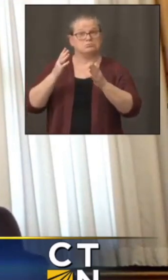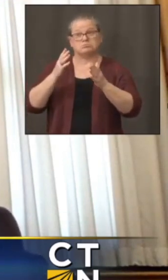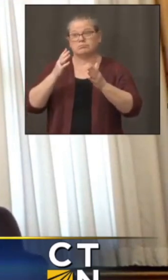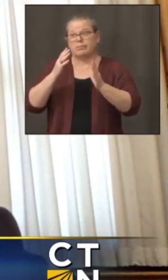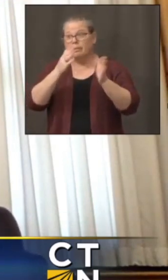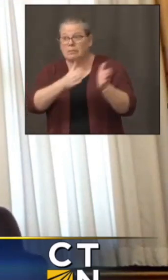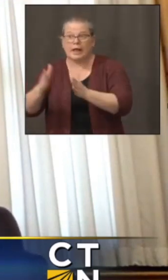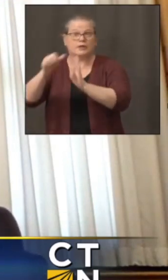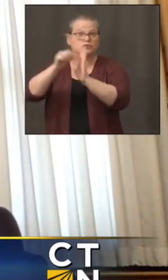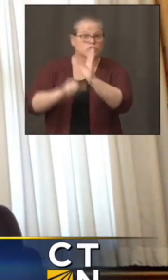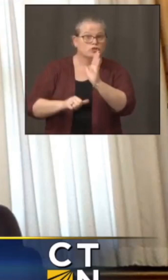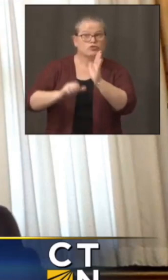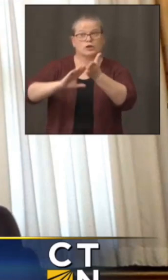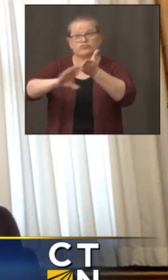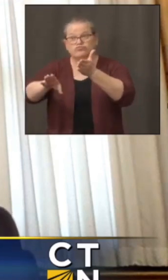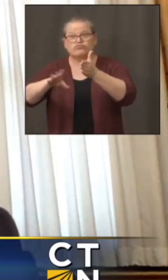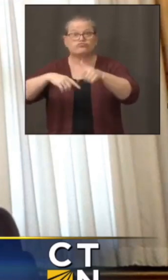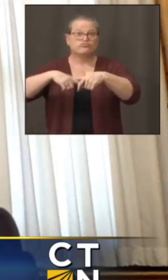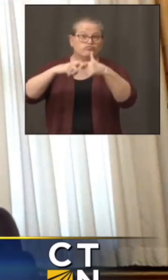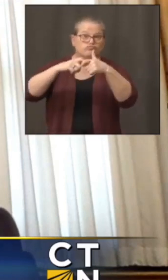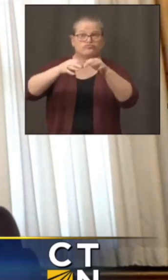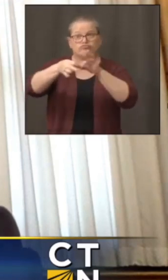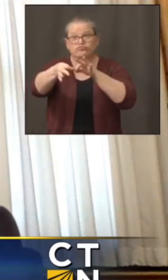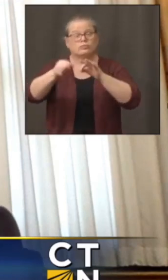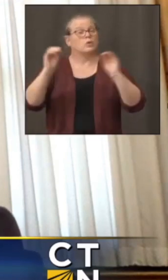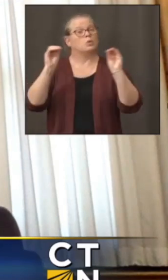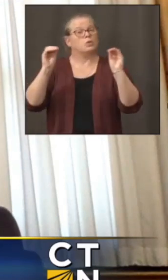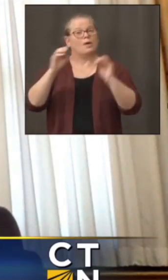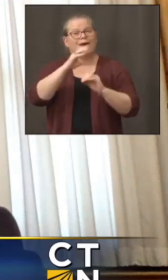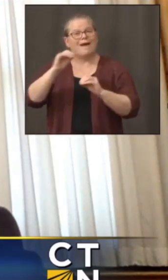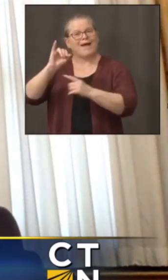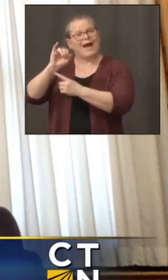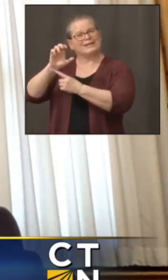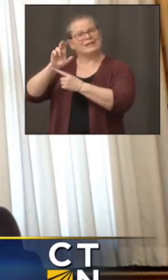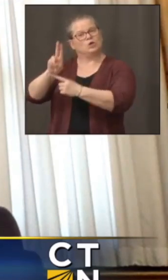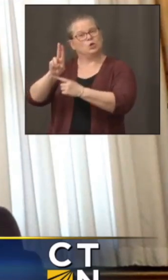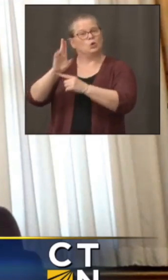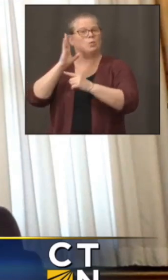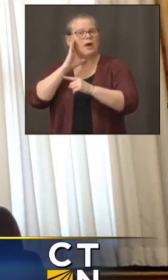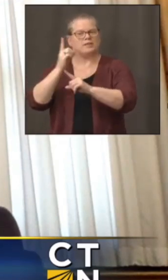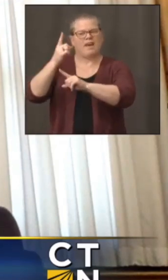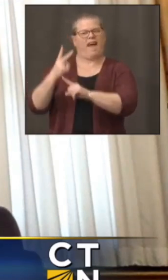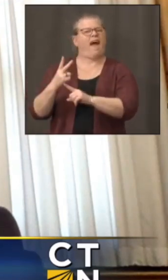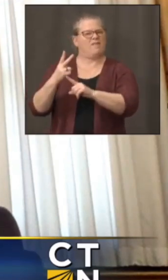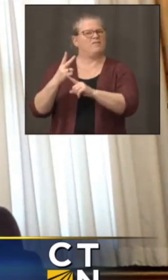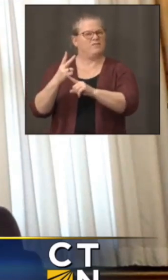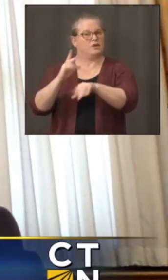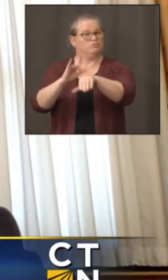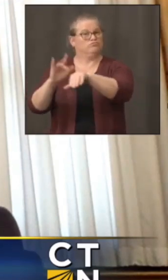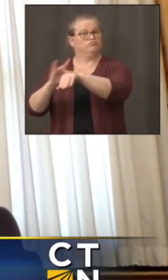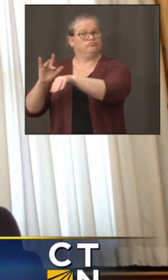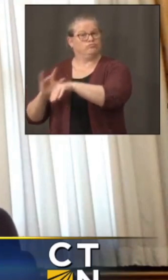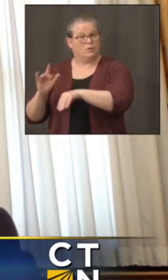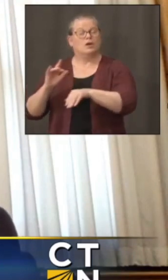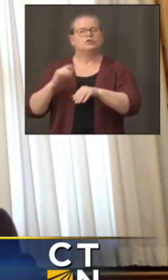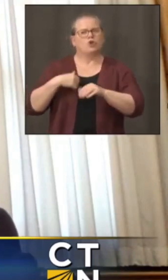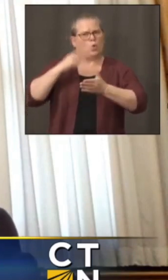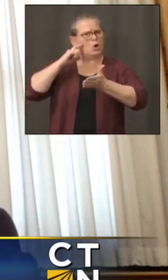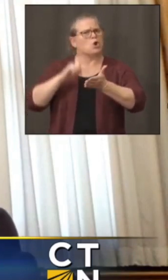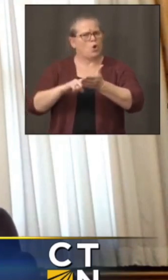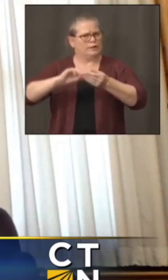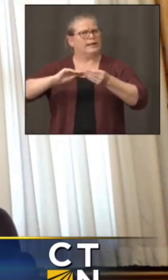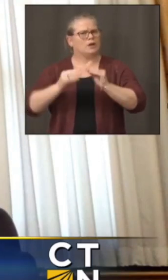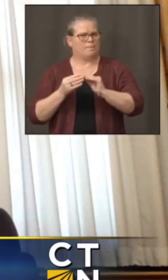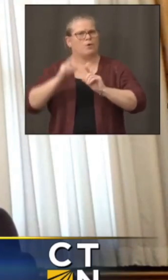uh and only about half of the icu beds are occupied so you know although the the trends on hospitalizations have been increasing and we are